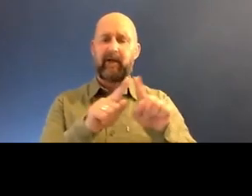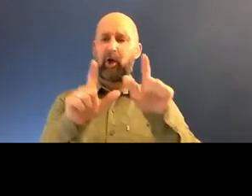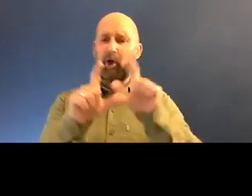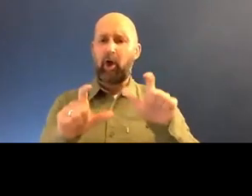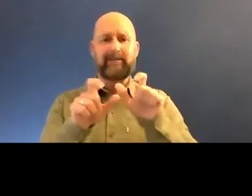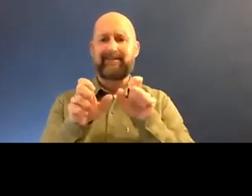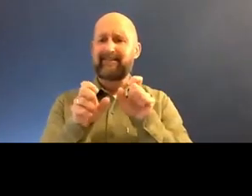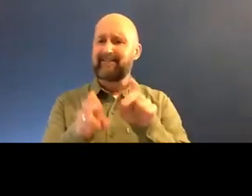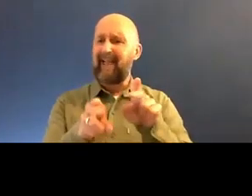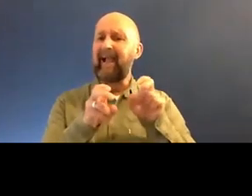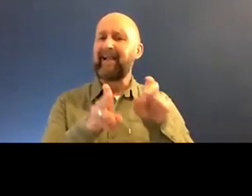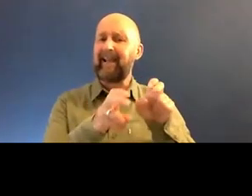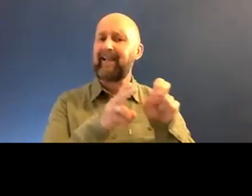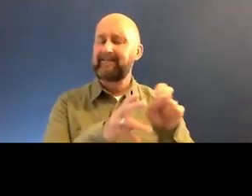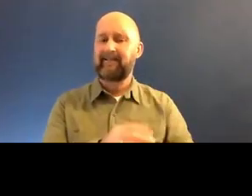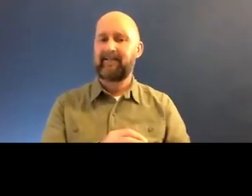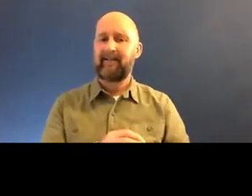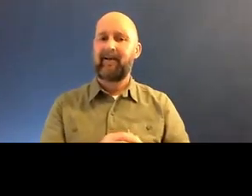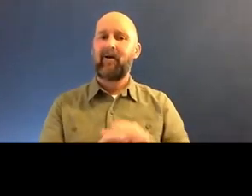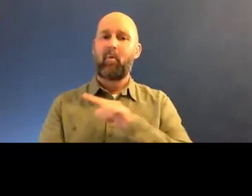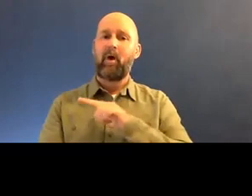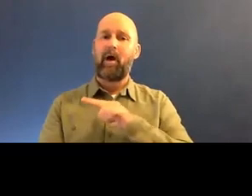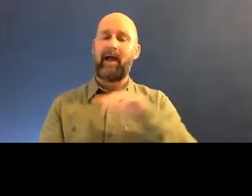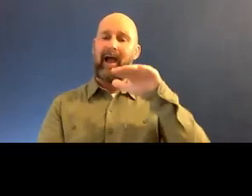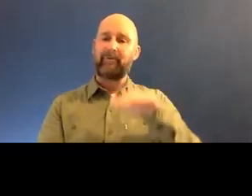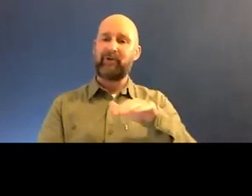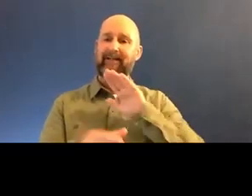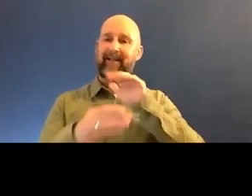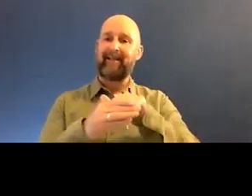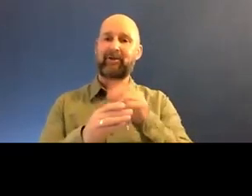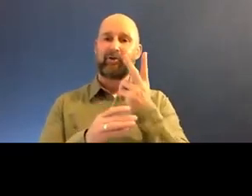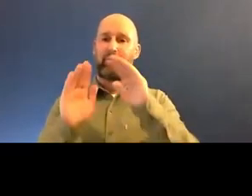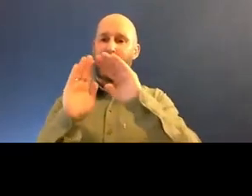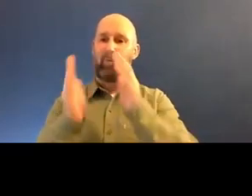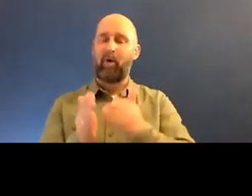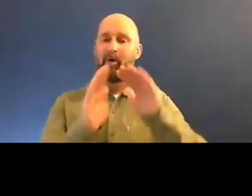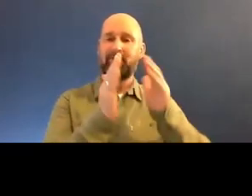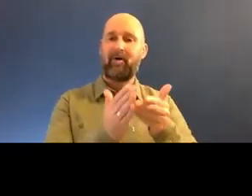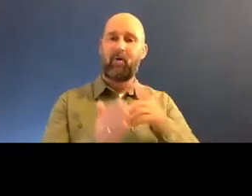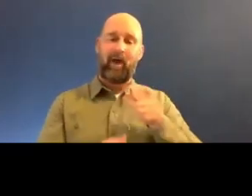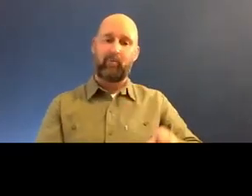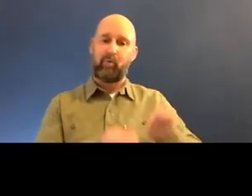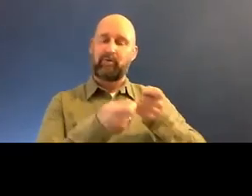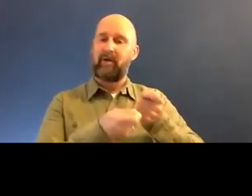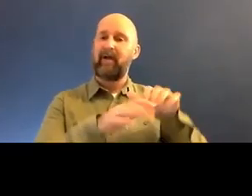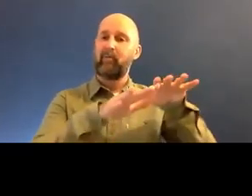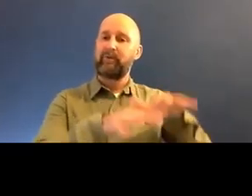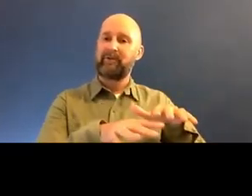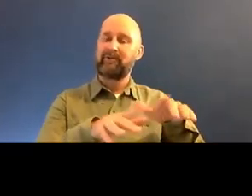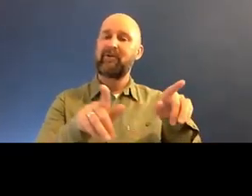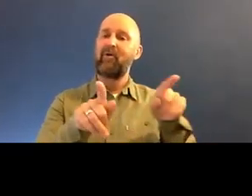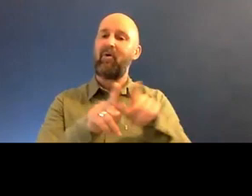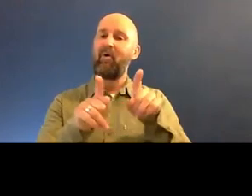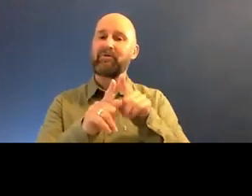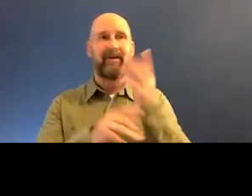techniques. Because I'm a child of two different worlds, I cannot, because I have my British upbringing, and then I've got my Islamic heritage.